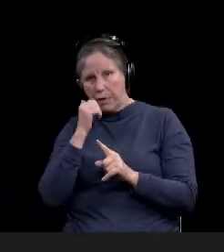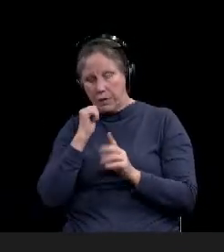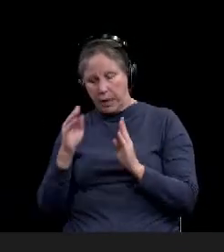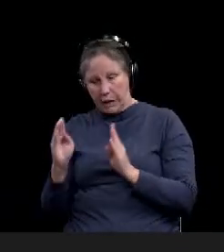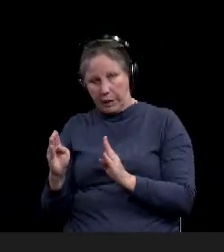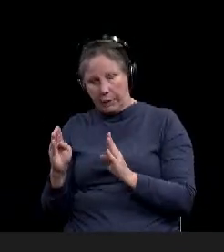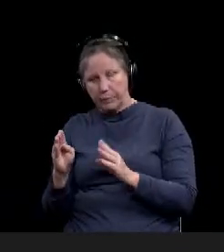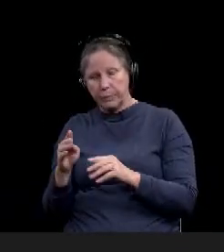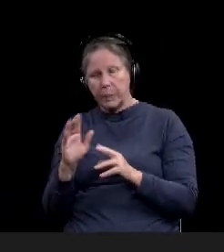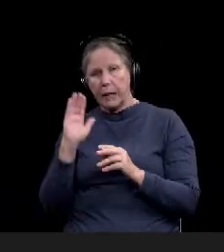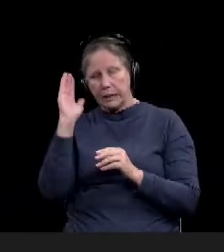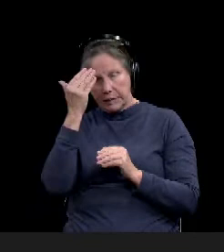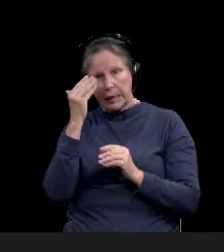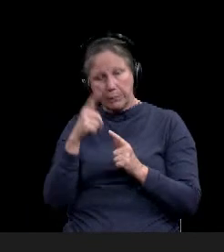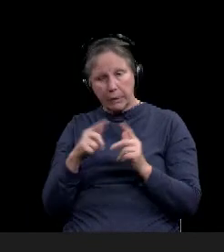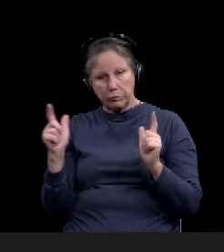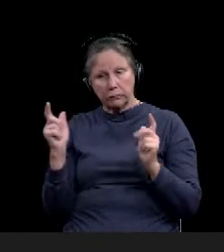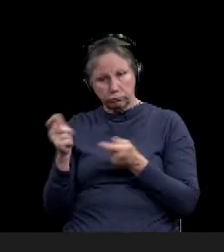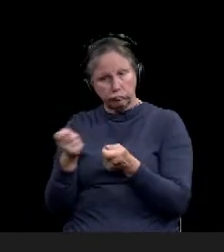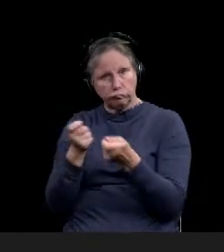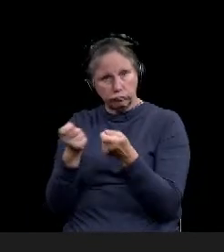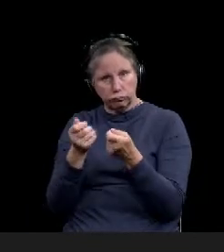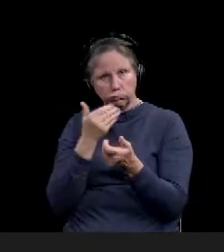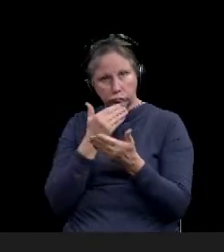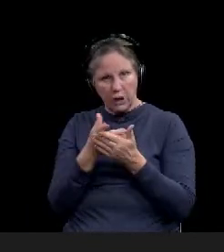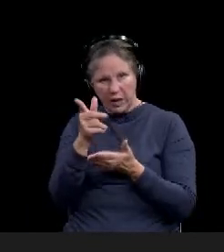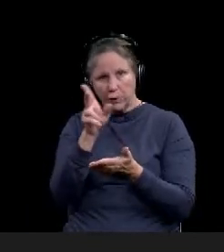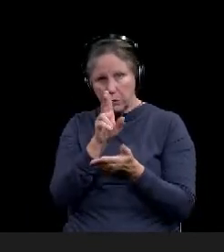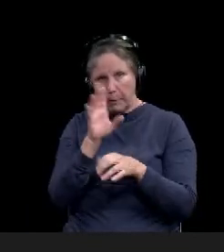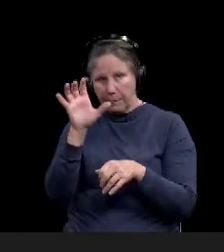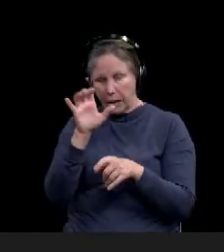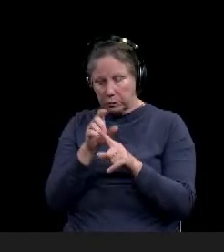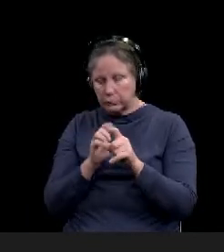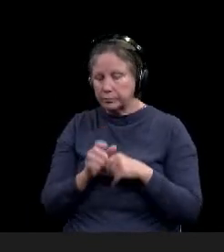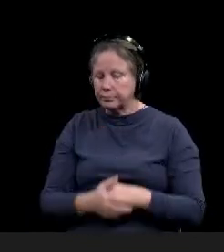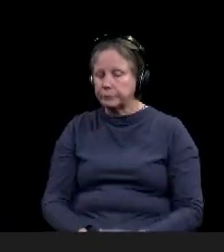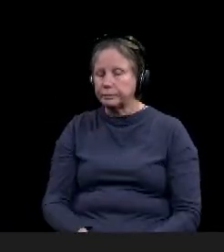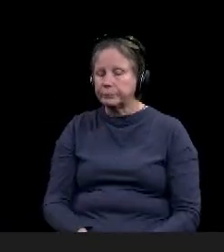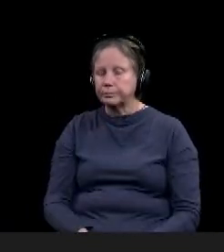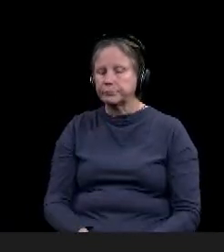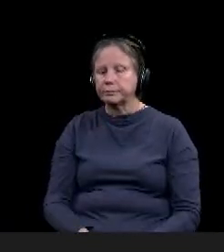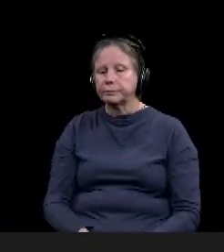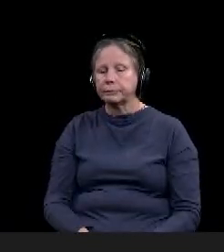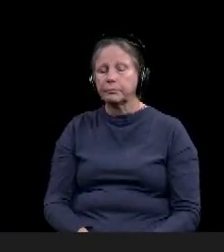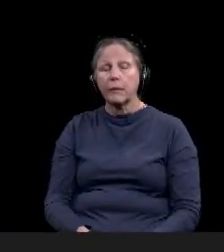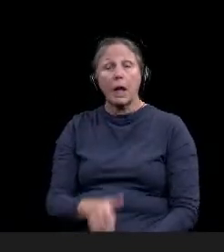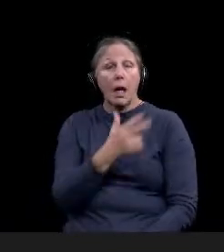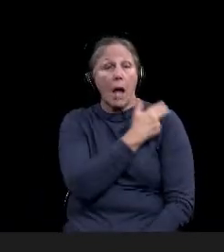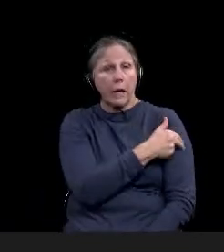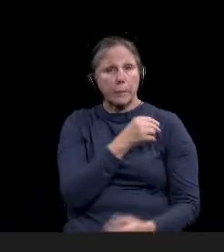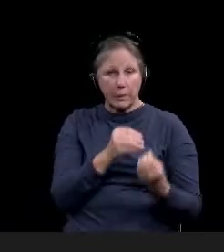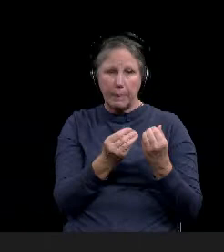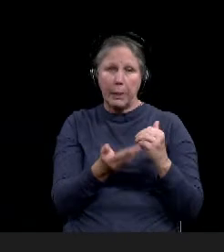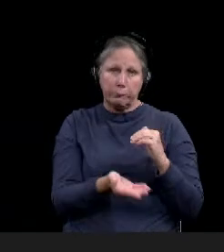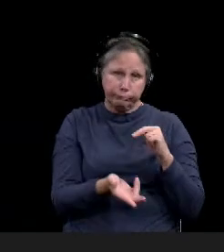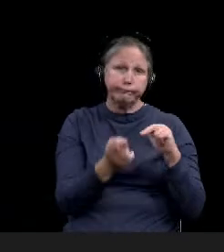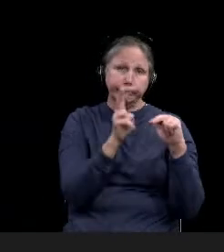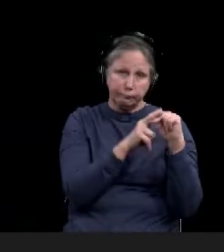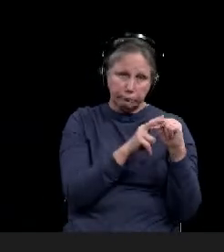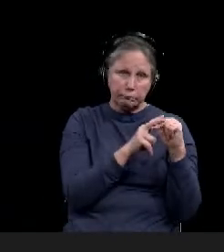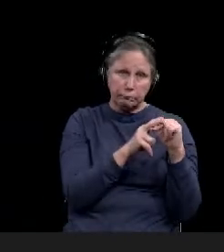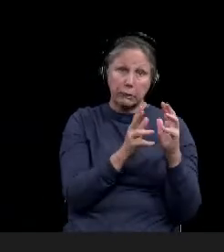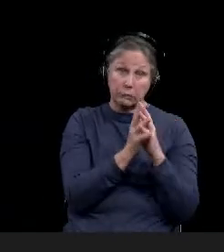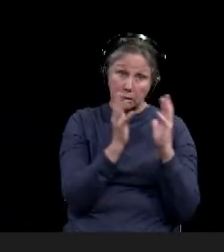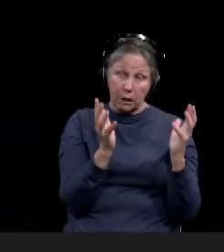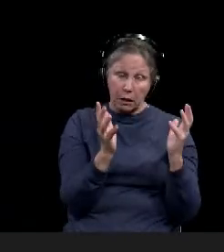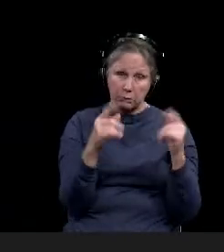and seem to be containing them well, um, at the university. Our hospitalizations are up, uh, considerably